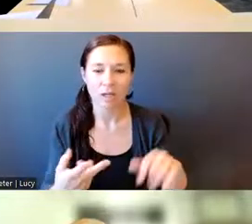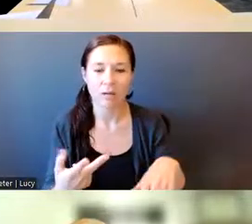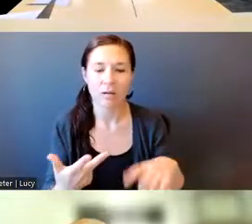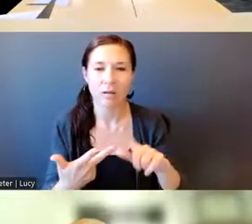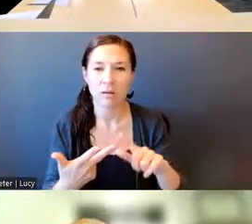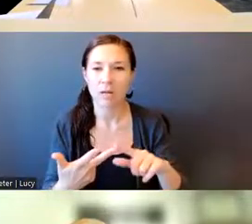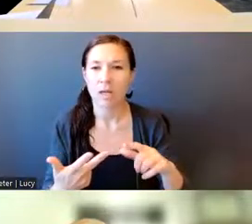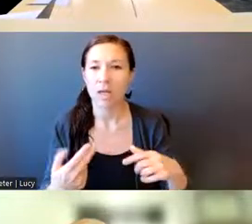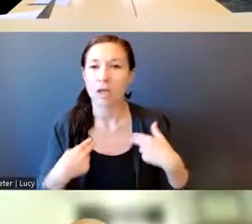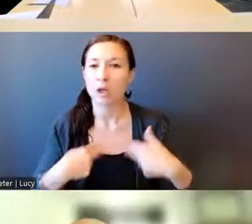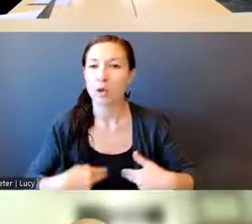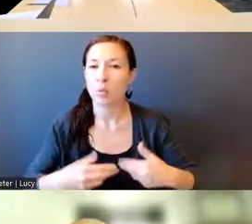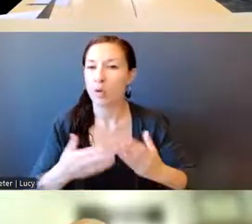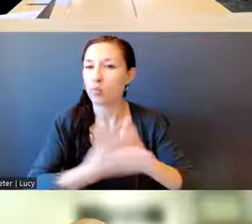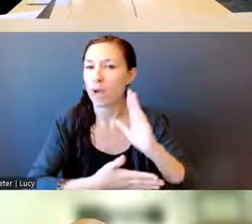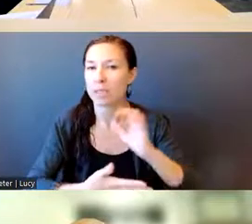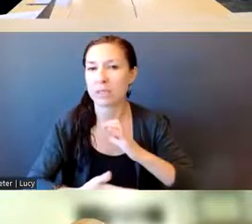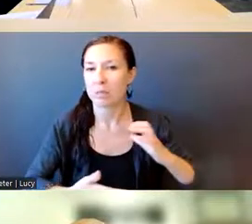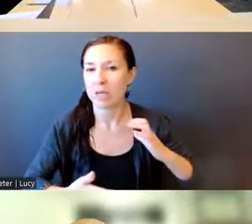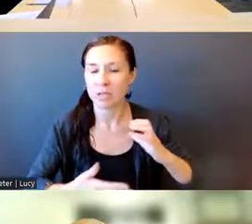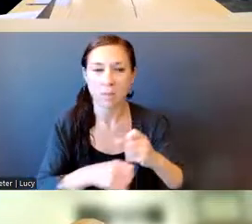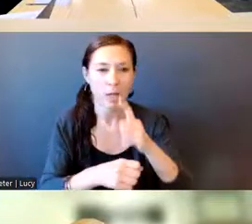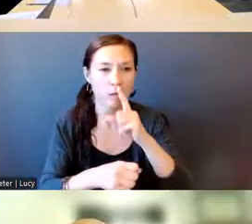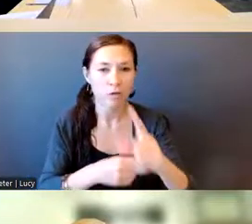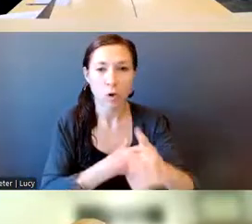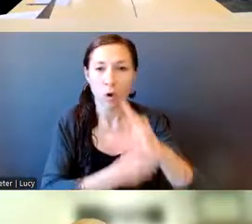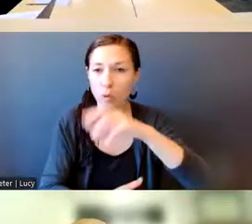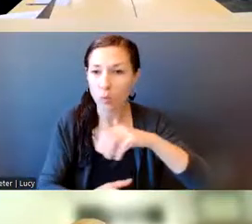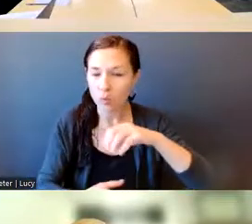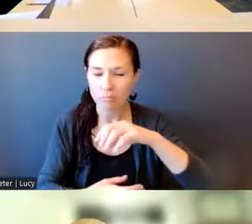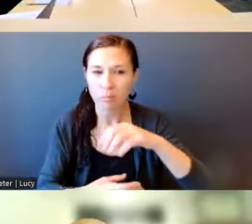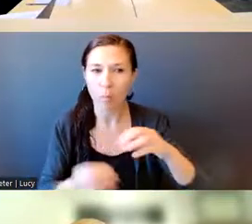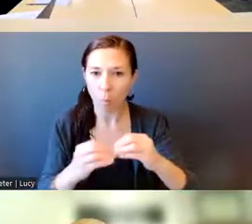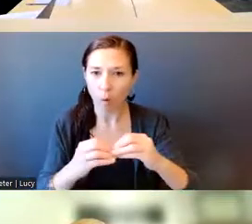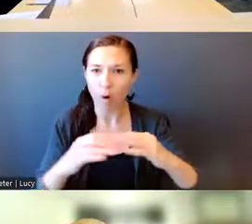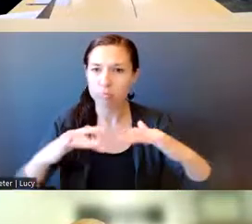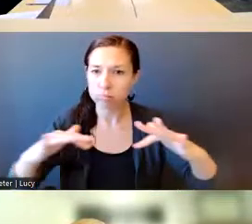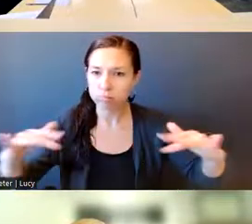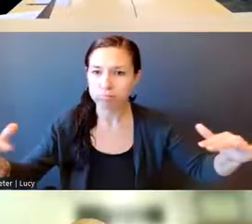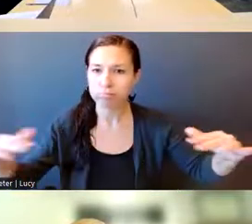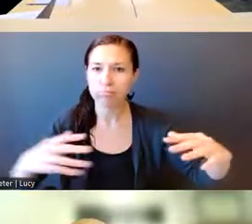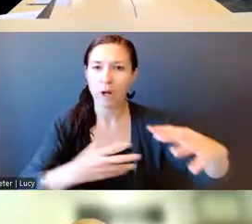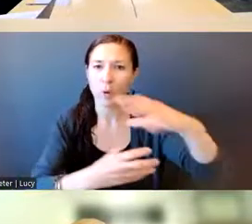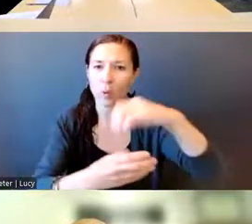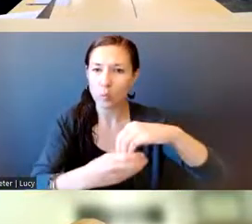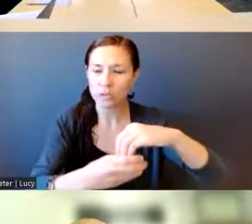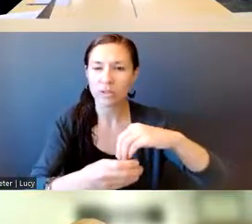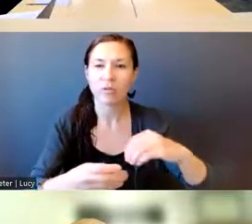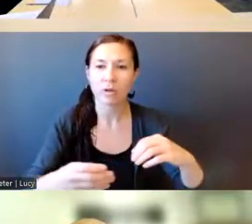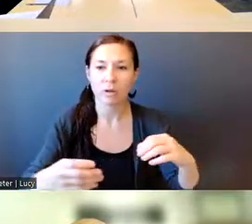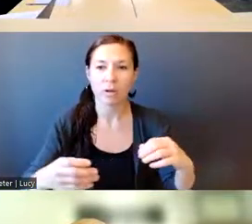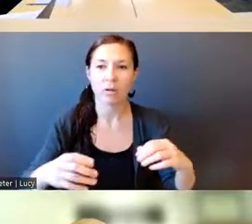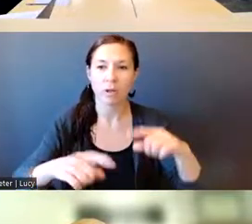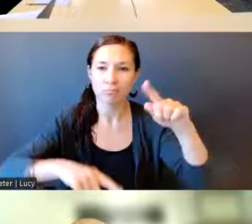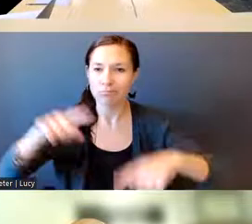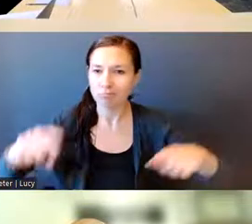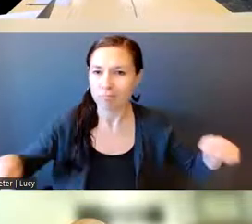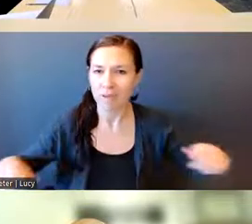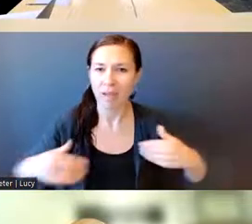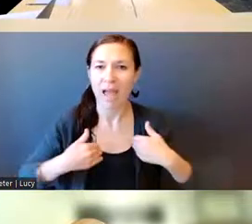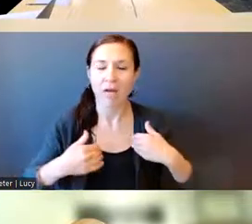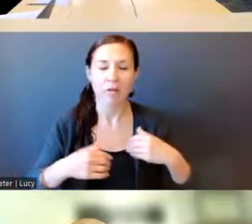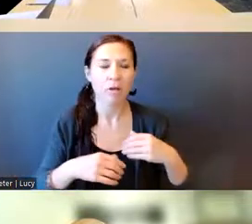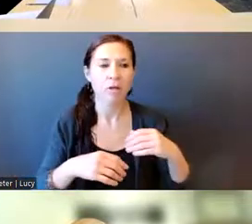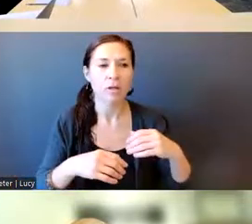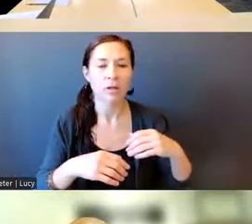make sure that we are being very inclusive and across the board to make sure that we are going to do this work the right way